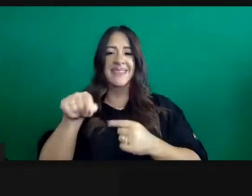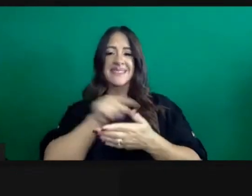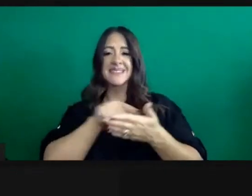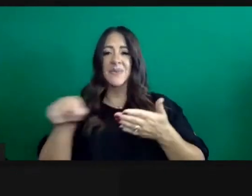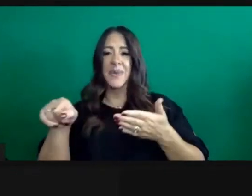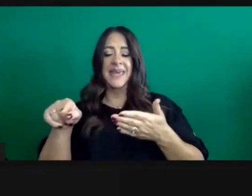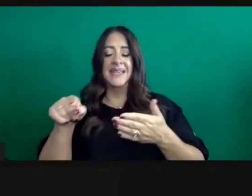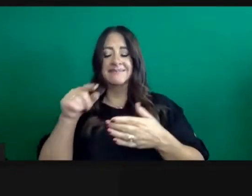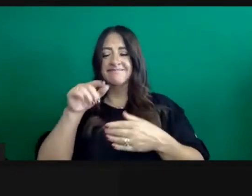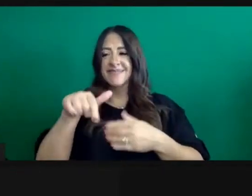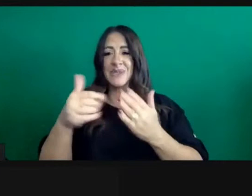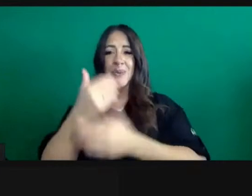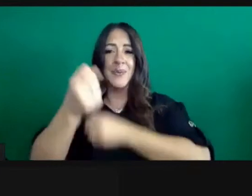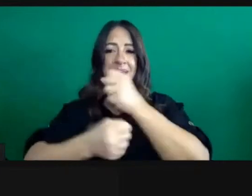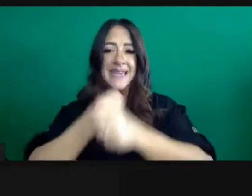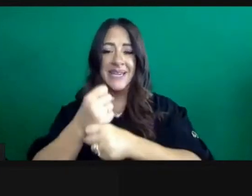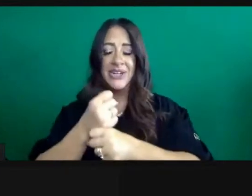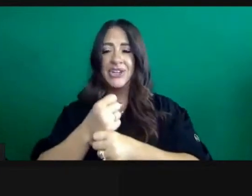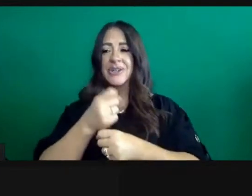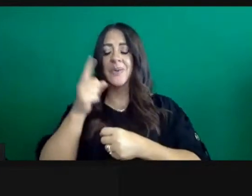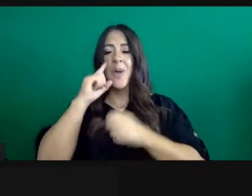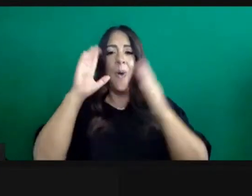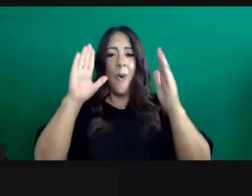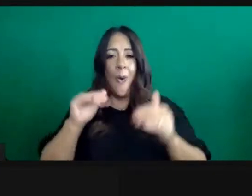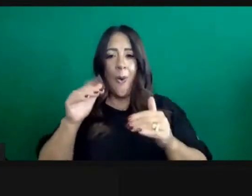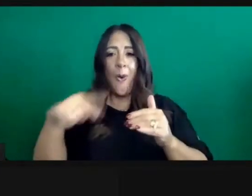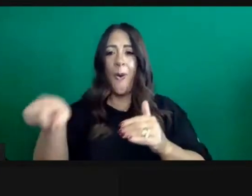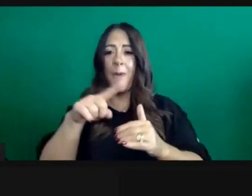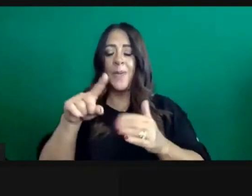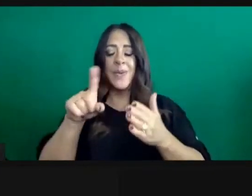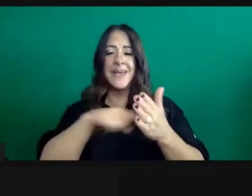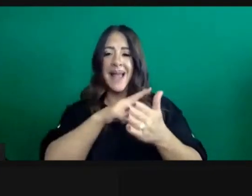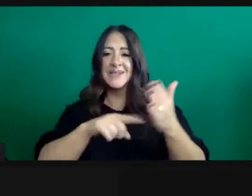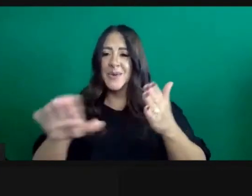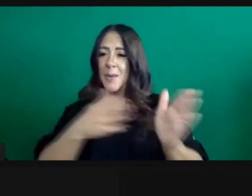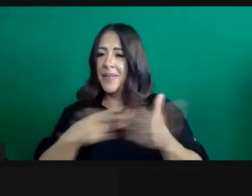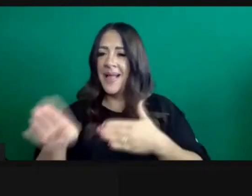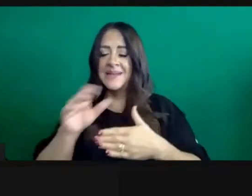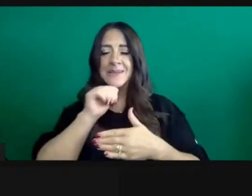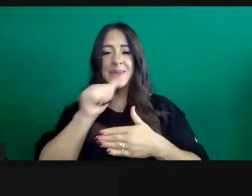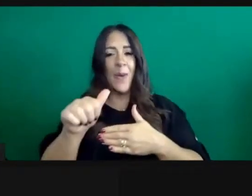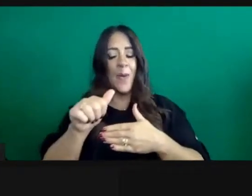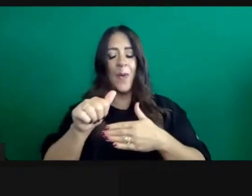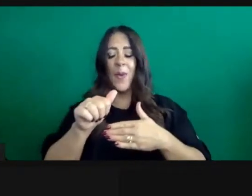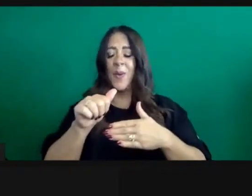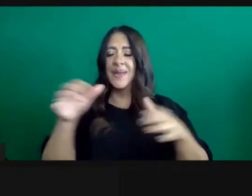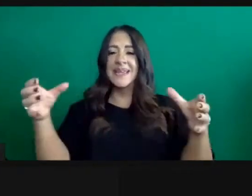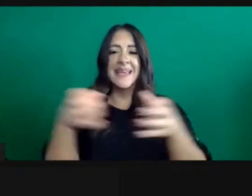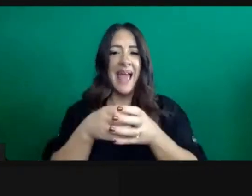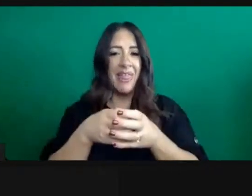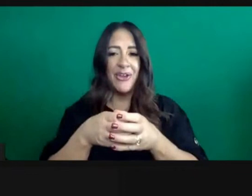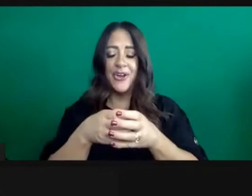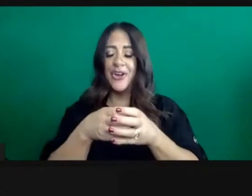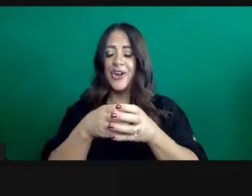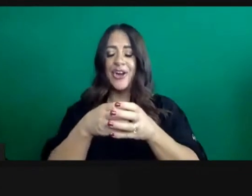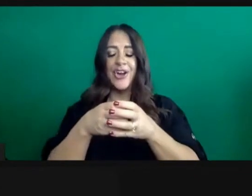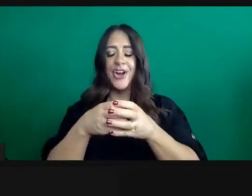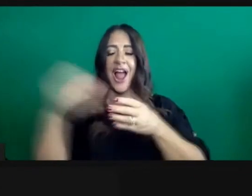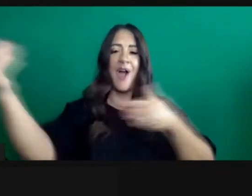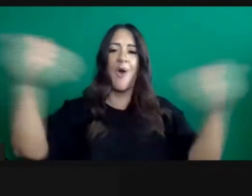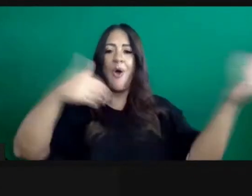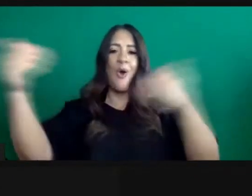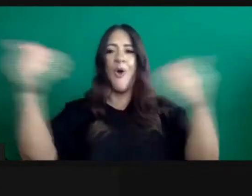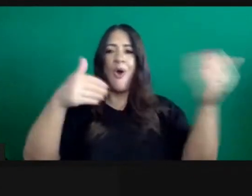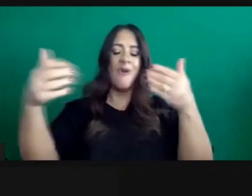celebrations that are planned, we hope some are canceled, some are done differently so that we can maintain and